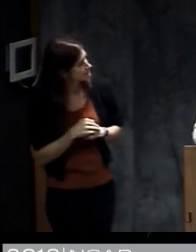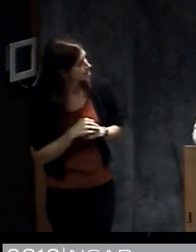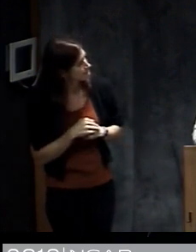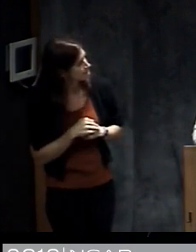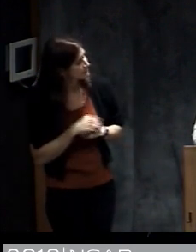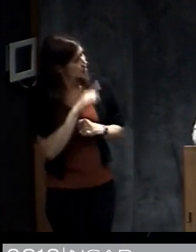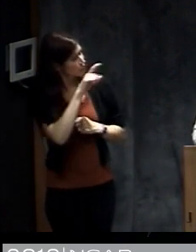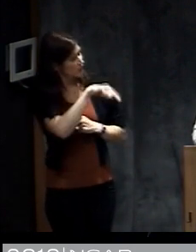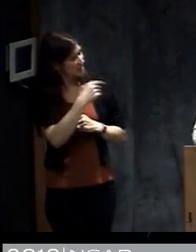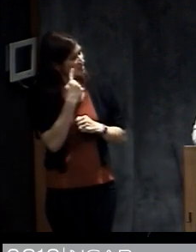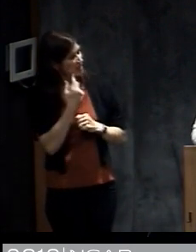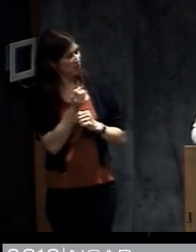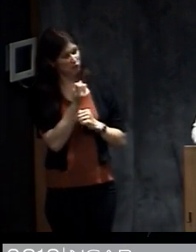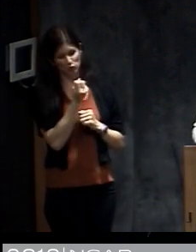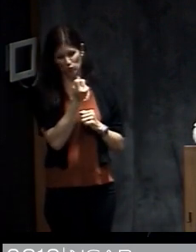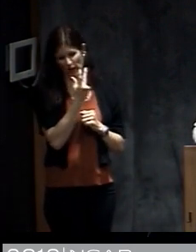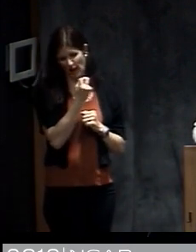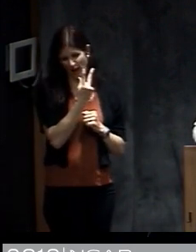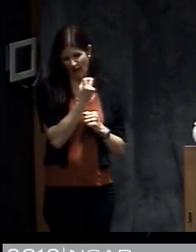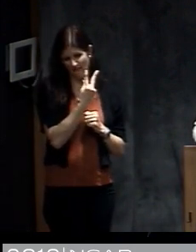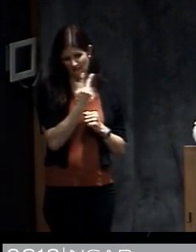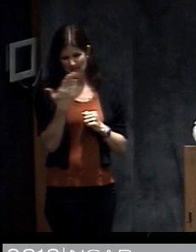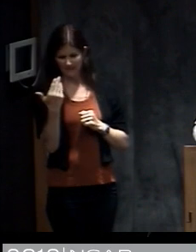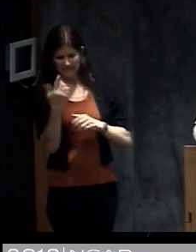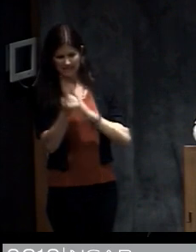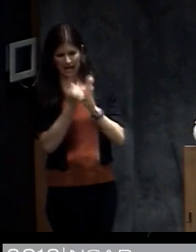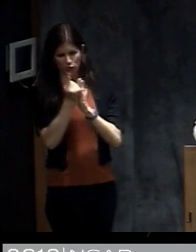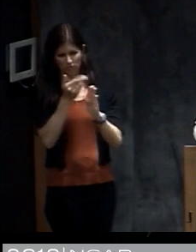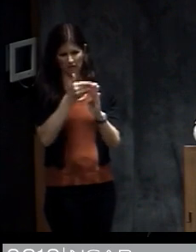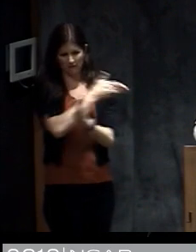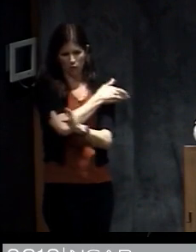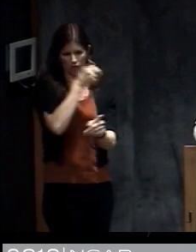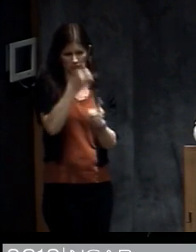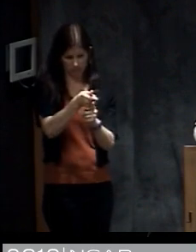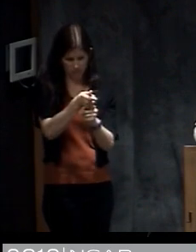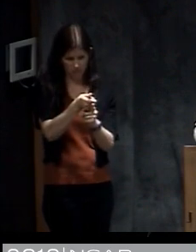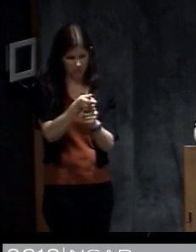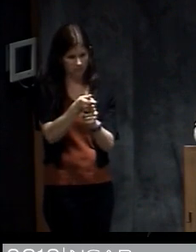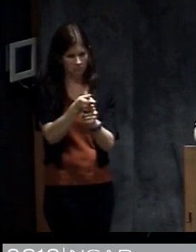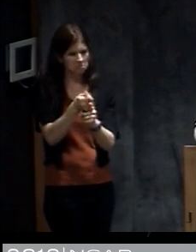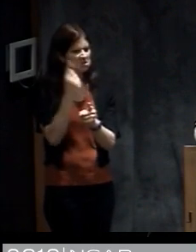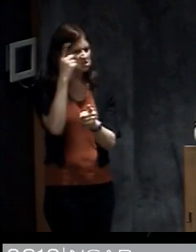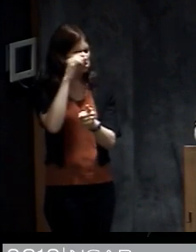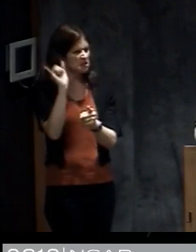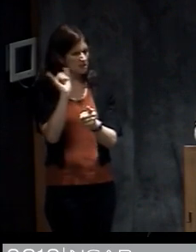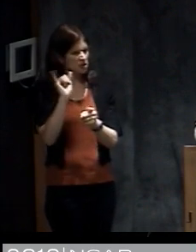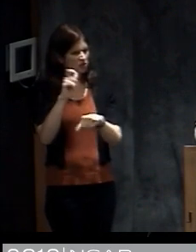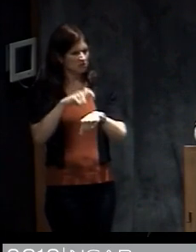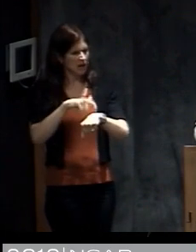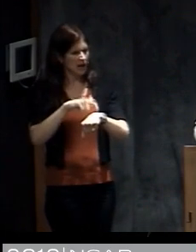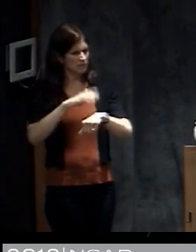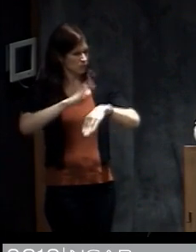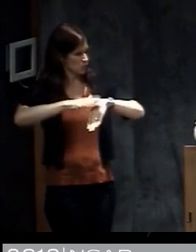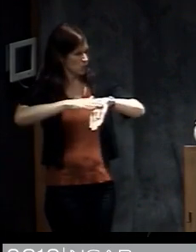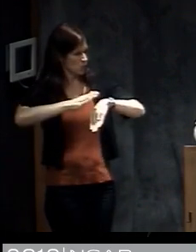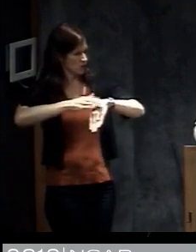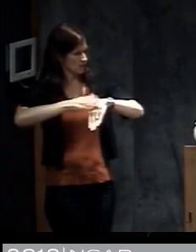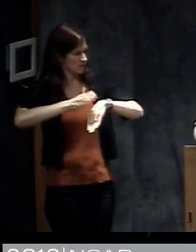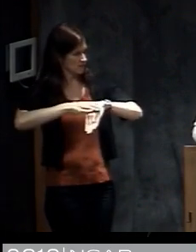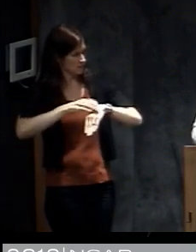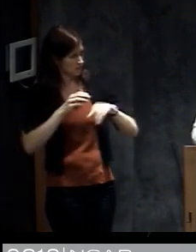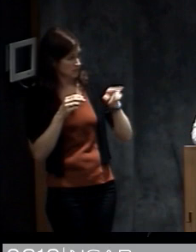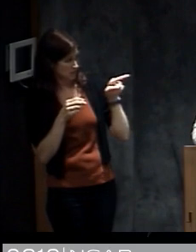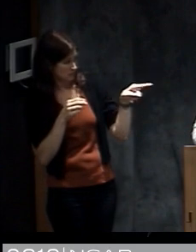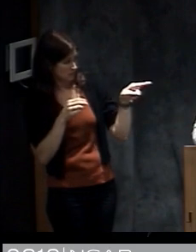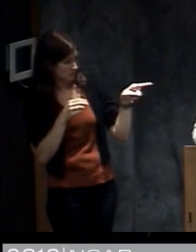And this is about 12 or 15 hours before landfall so in the Keys. So similar time frame to the other storms where they had the warning. And then of course